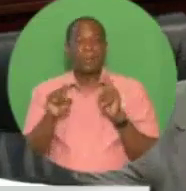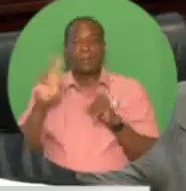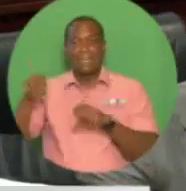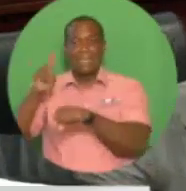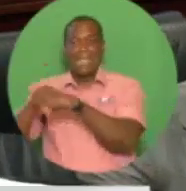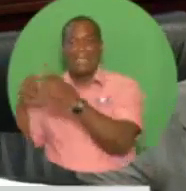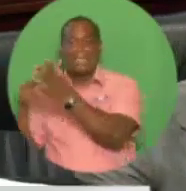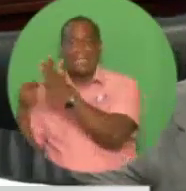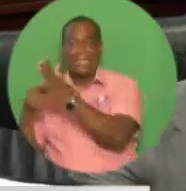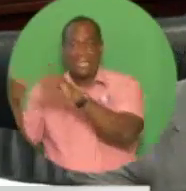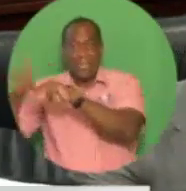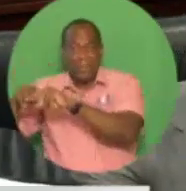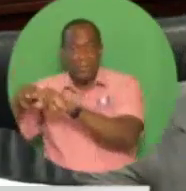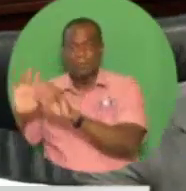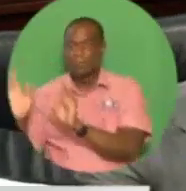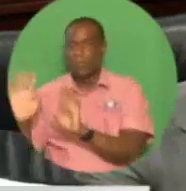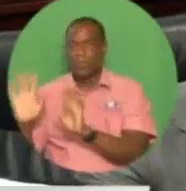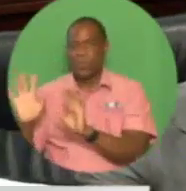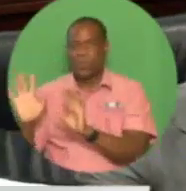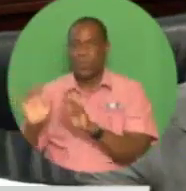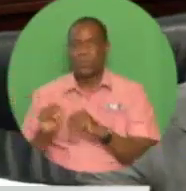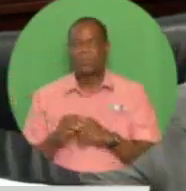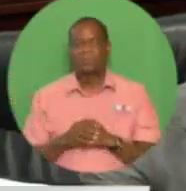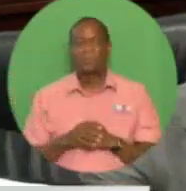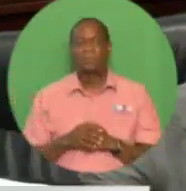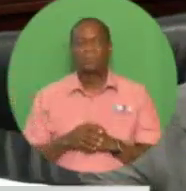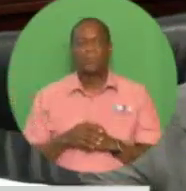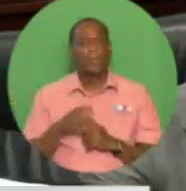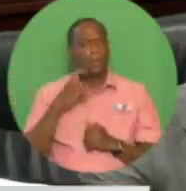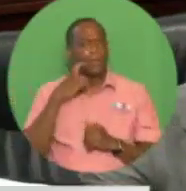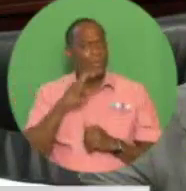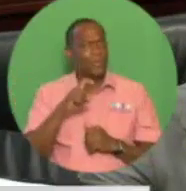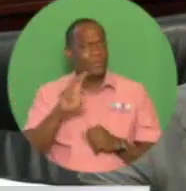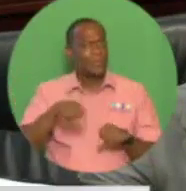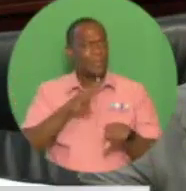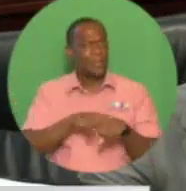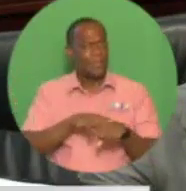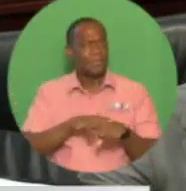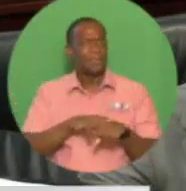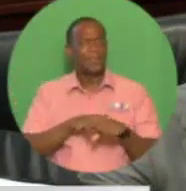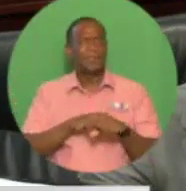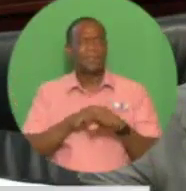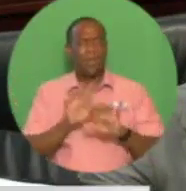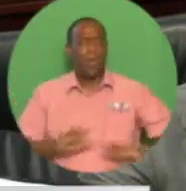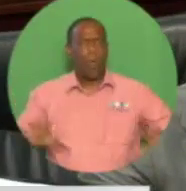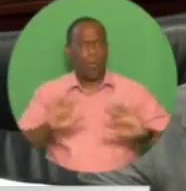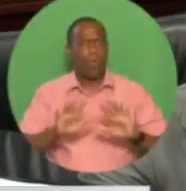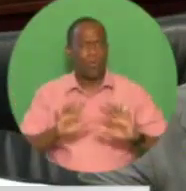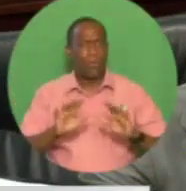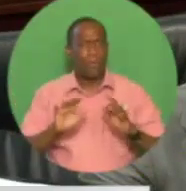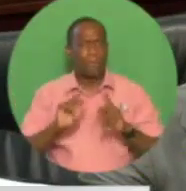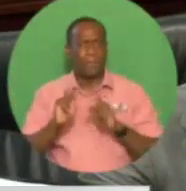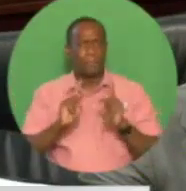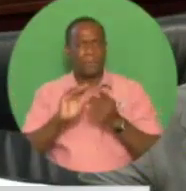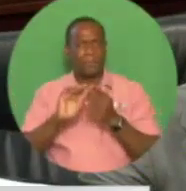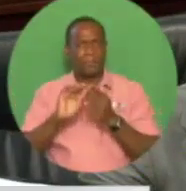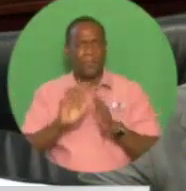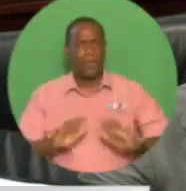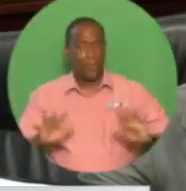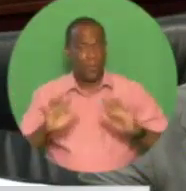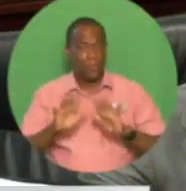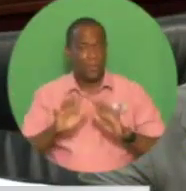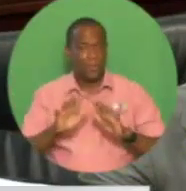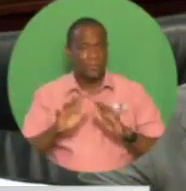The incredible response of the national community, with an oversubscription of 82%, which included 7